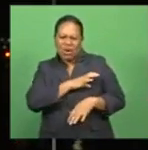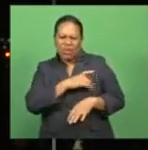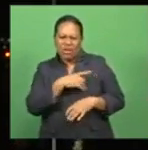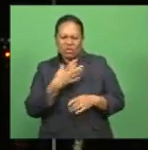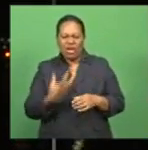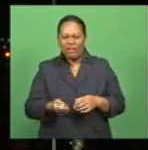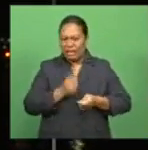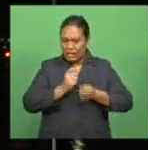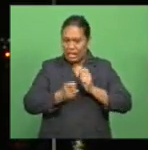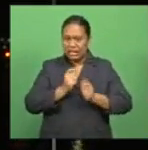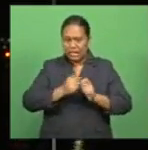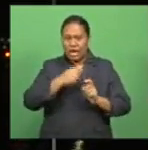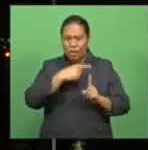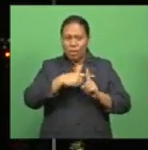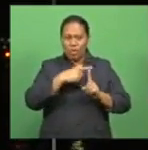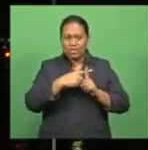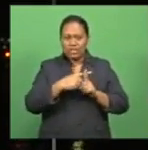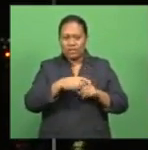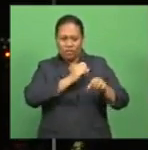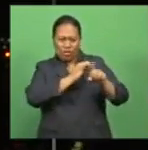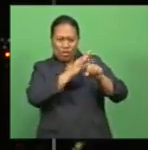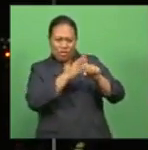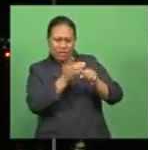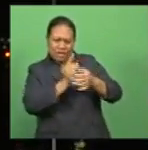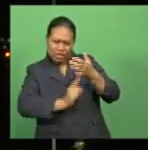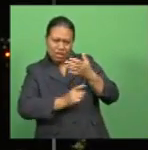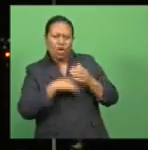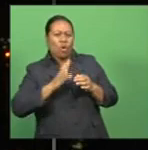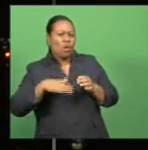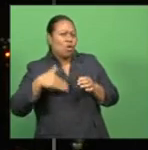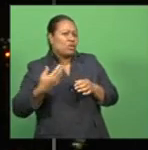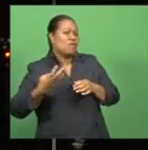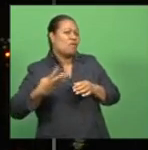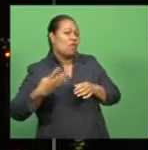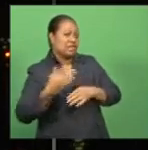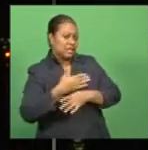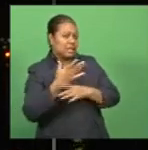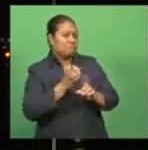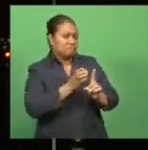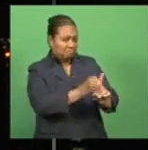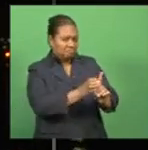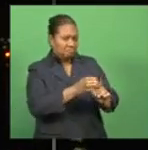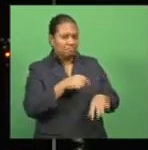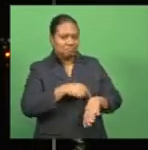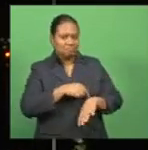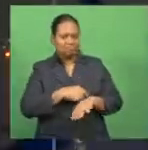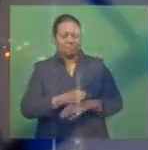now testing positive for COVID-19 after the usual 14-day isolation period?